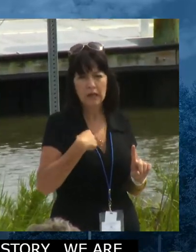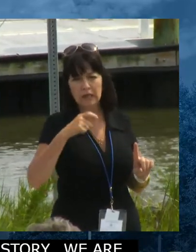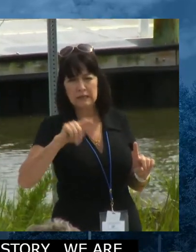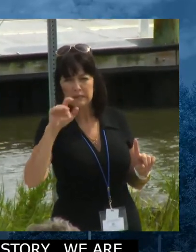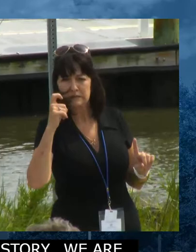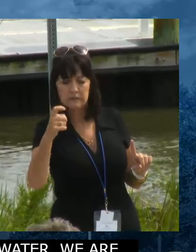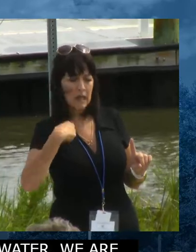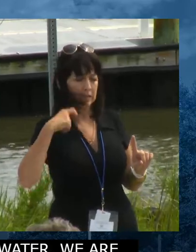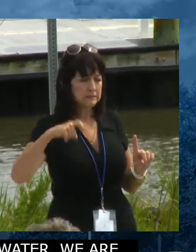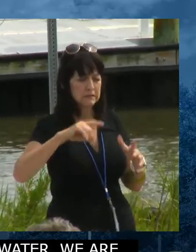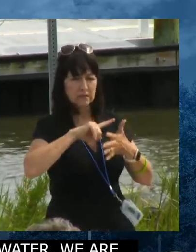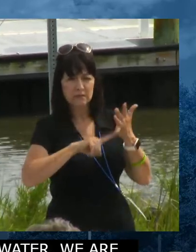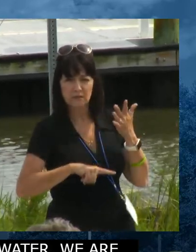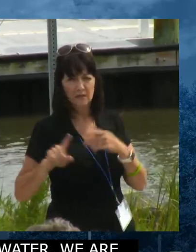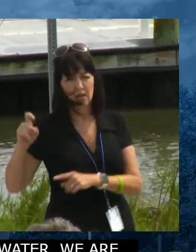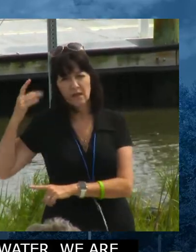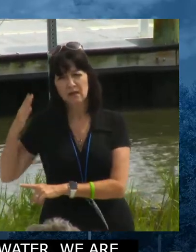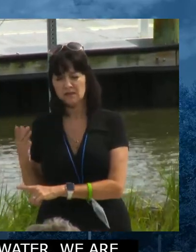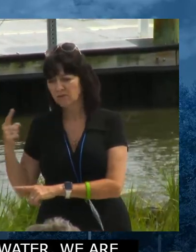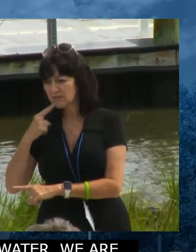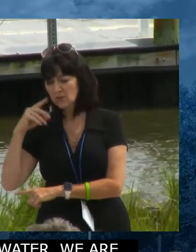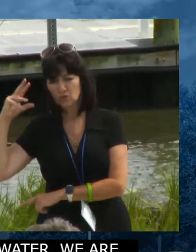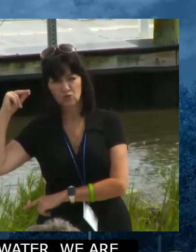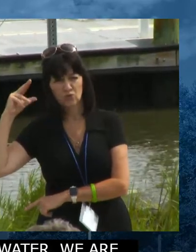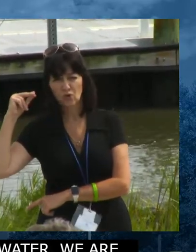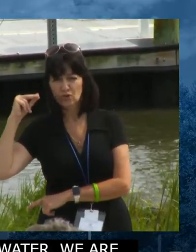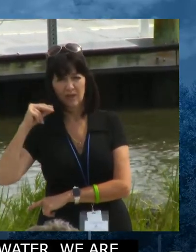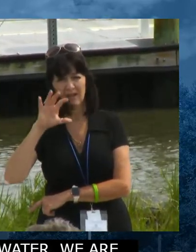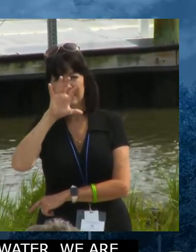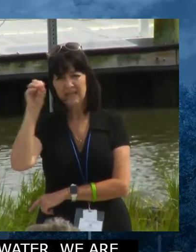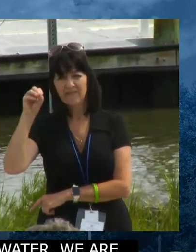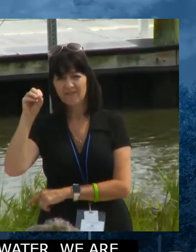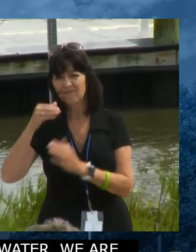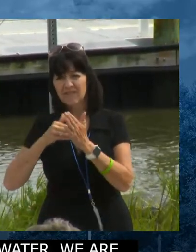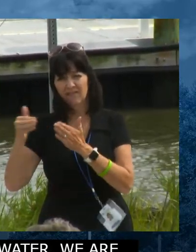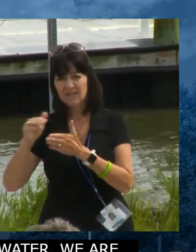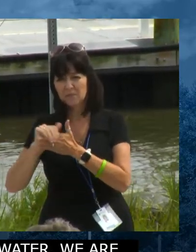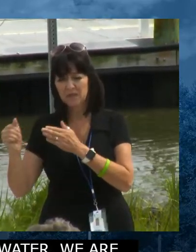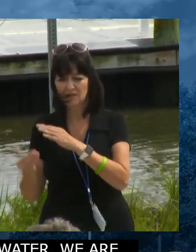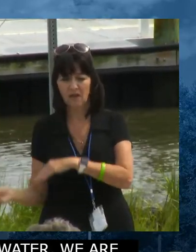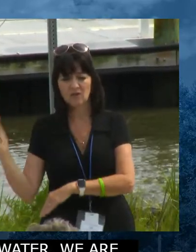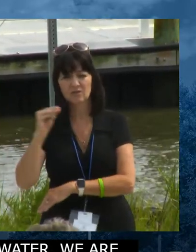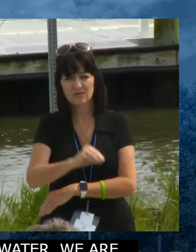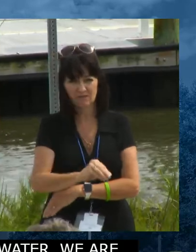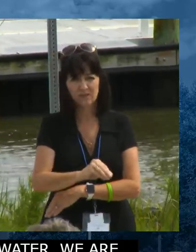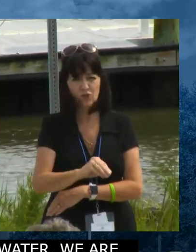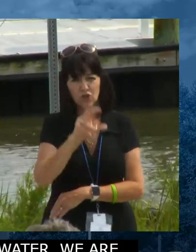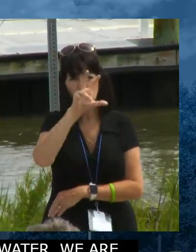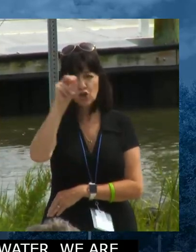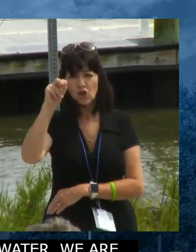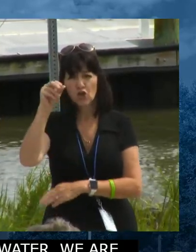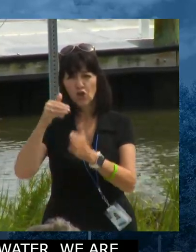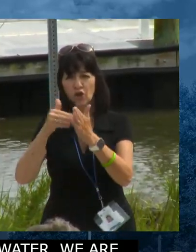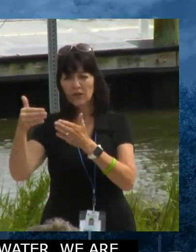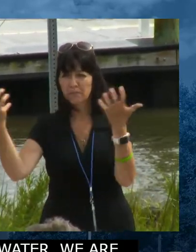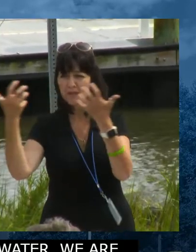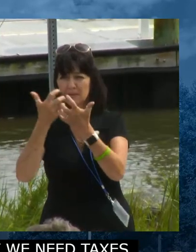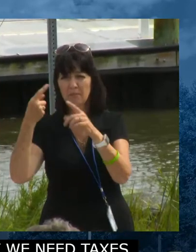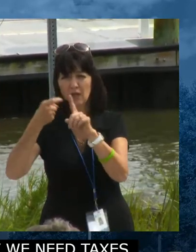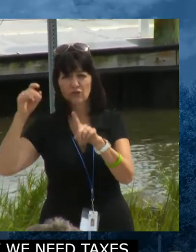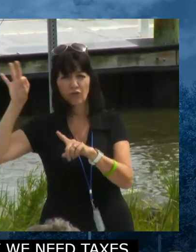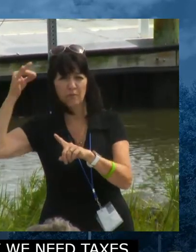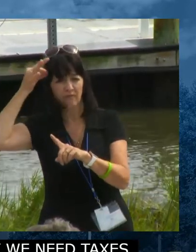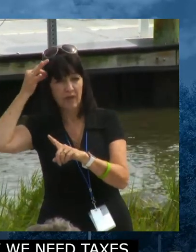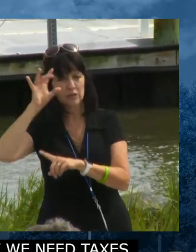persistence of our governor, he's like, No, we're just putting 50 million down. And we're going to get 30 million match from the feds. So we've got $80